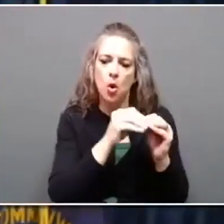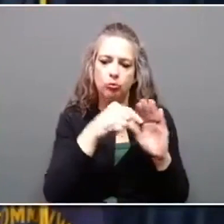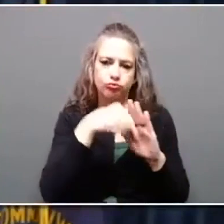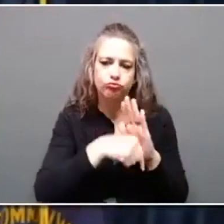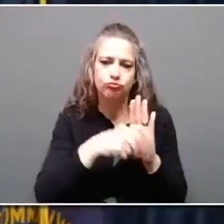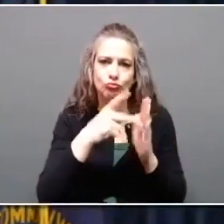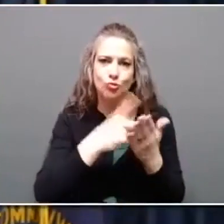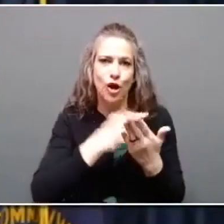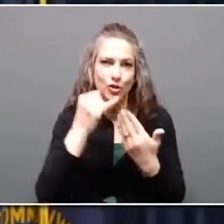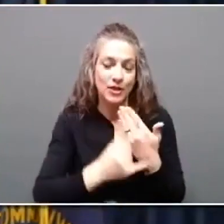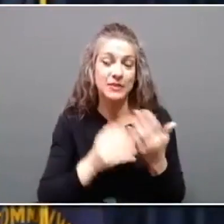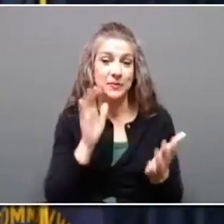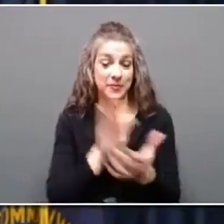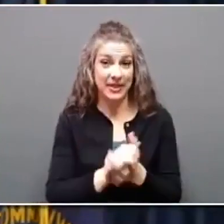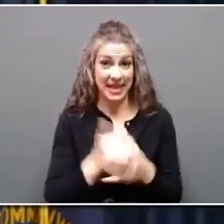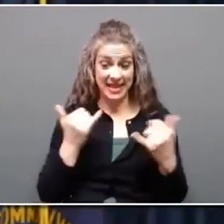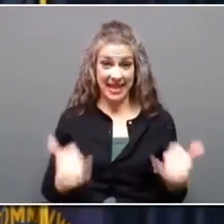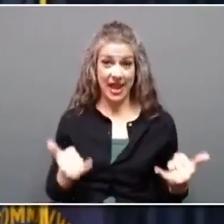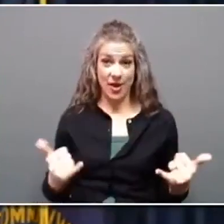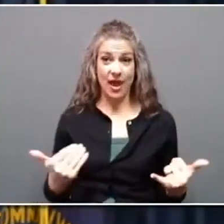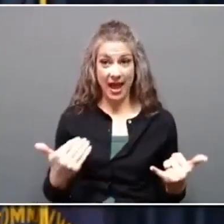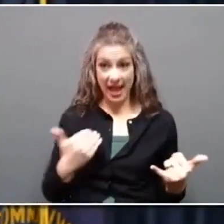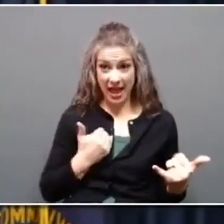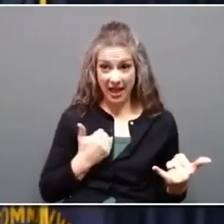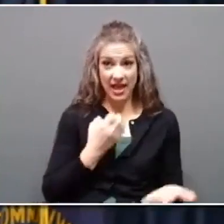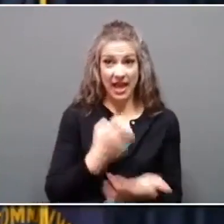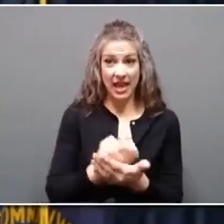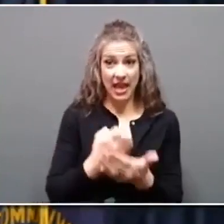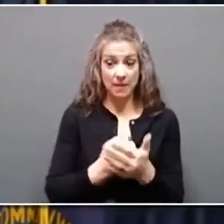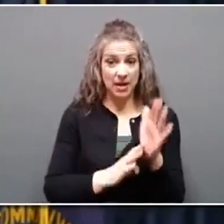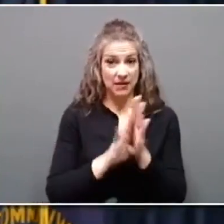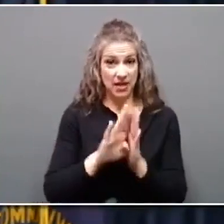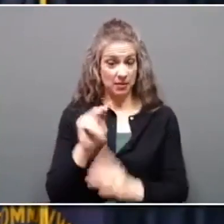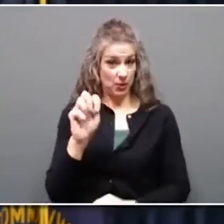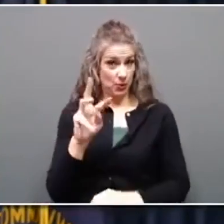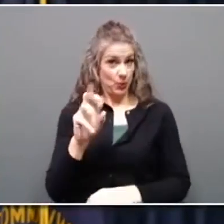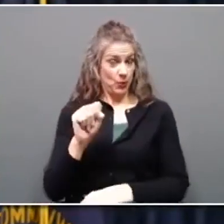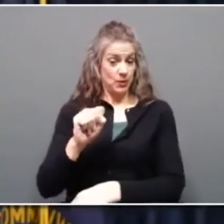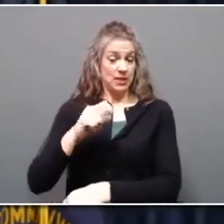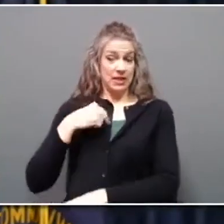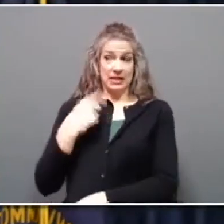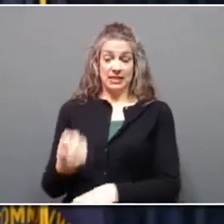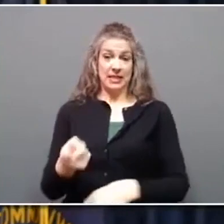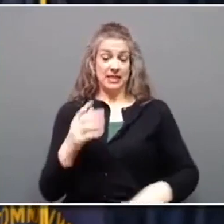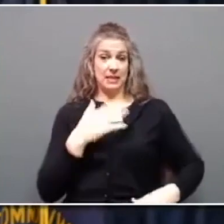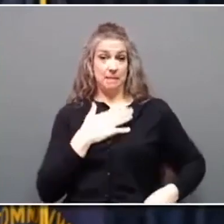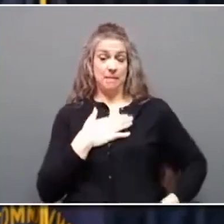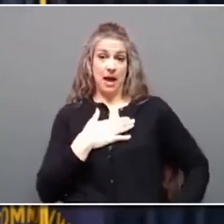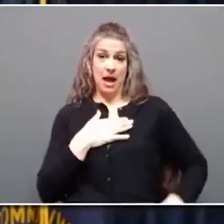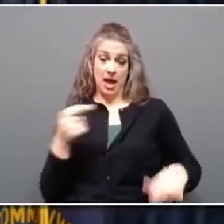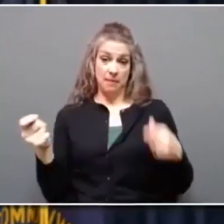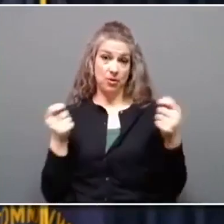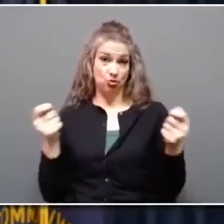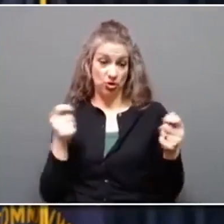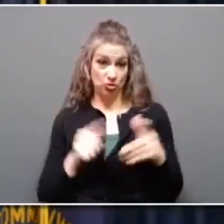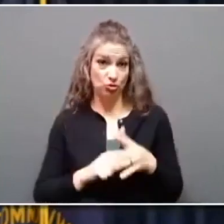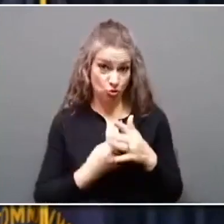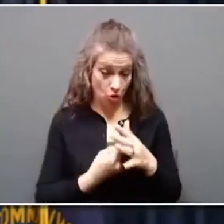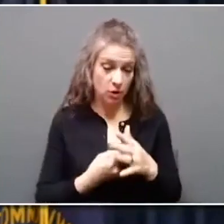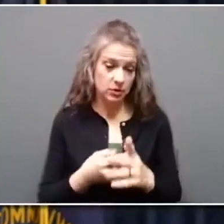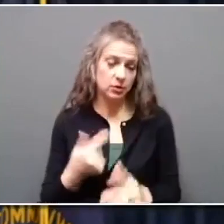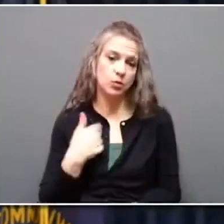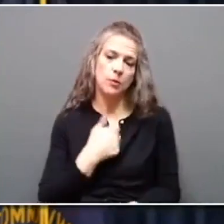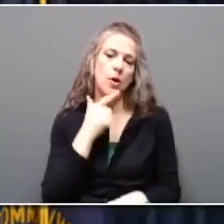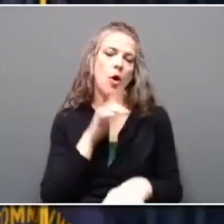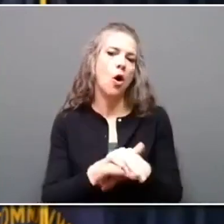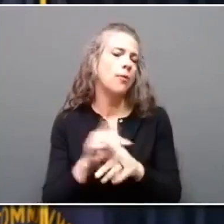Today, we also have some great economic development news to share. Since the beginning of my administration, we have been on the